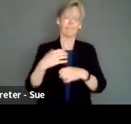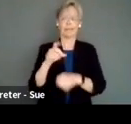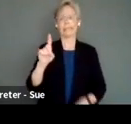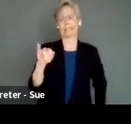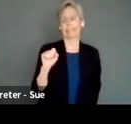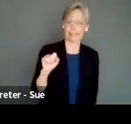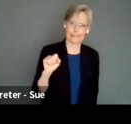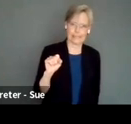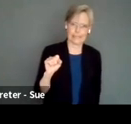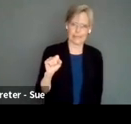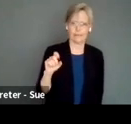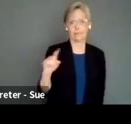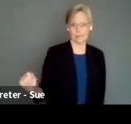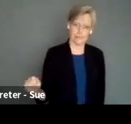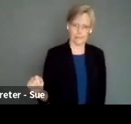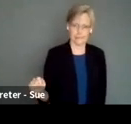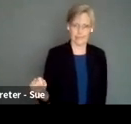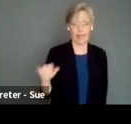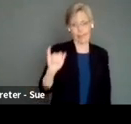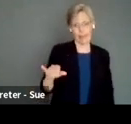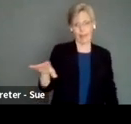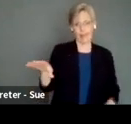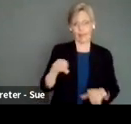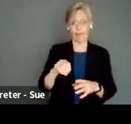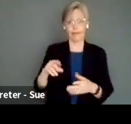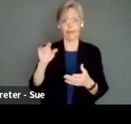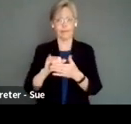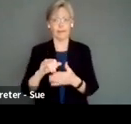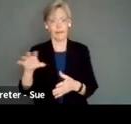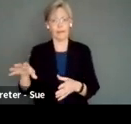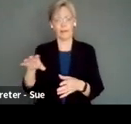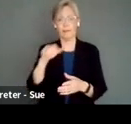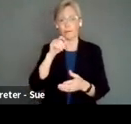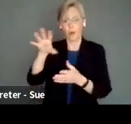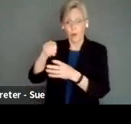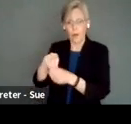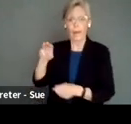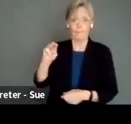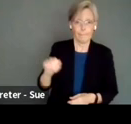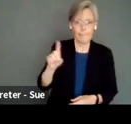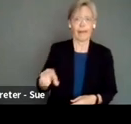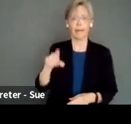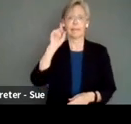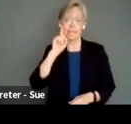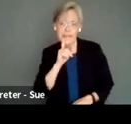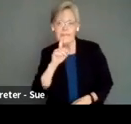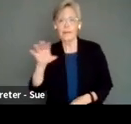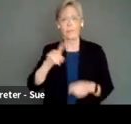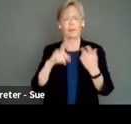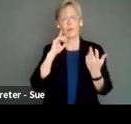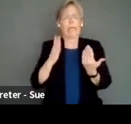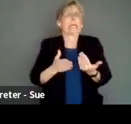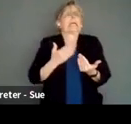And that is, of course, exclusive of deaf, MAD, A, B, C, and D, and all of the other acronyms, but it's just for ease of